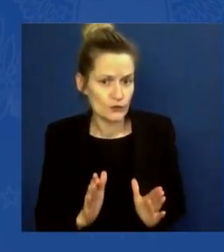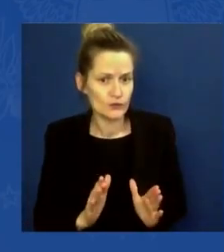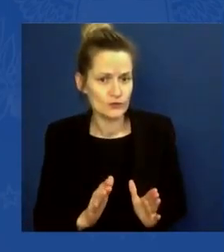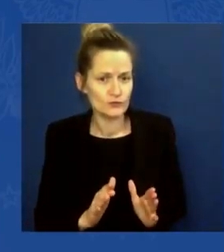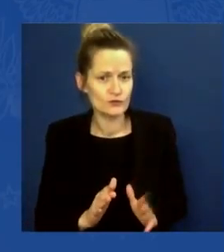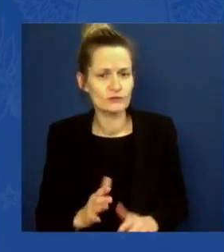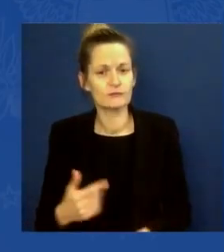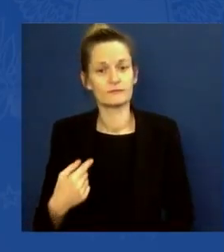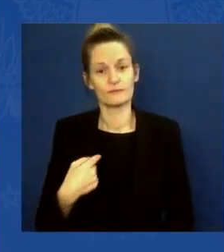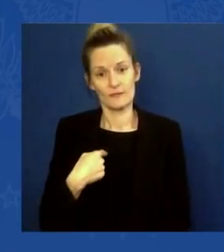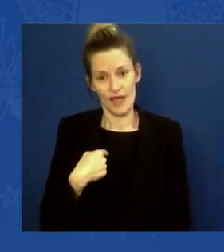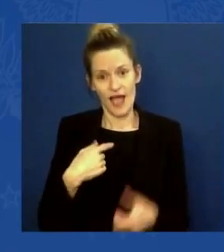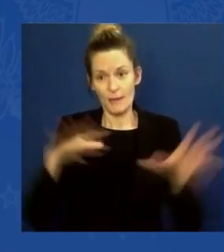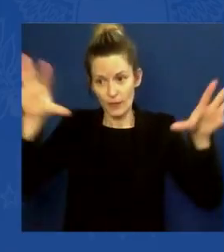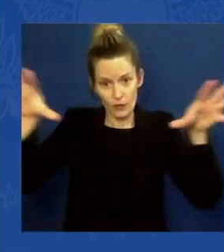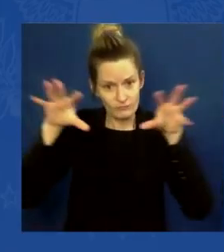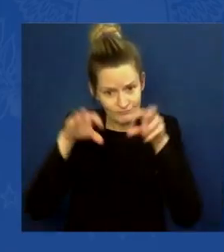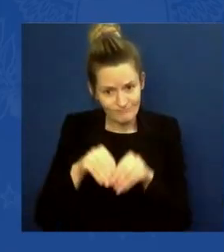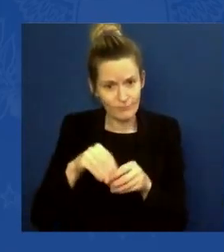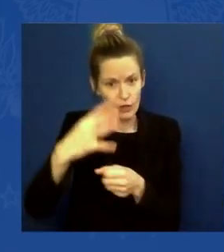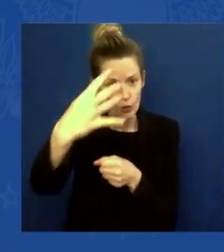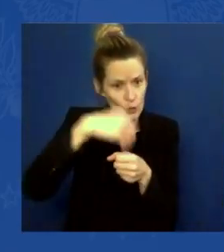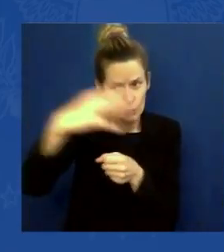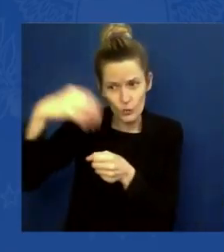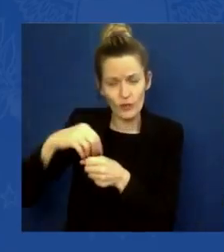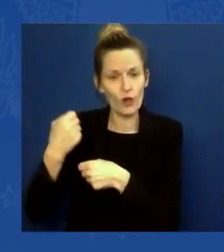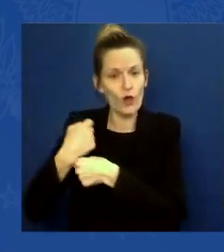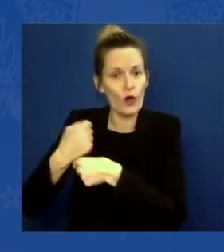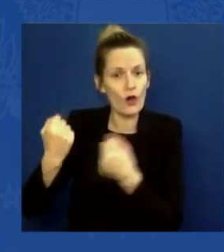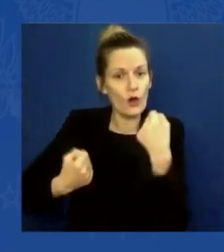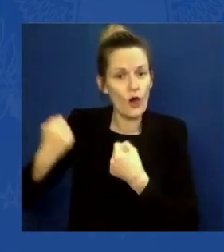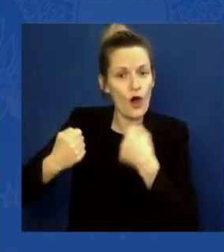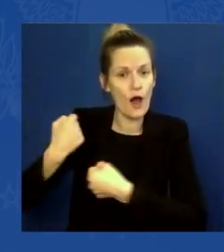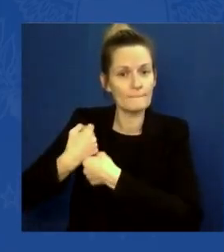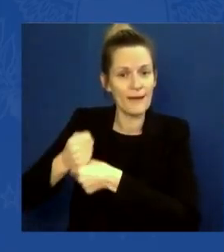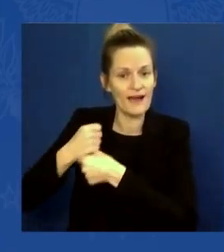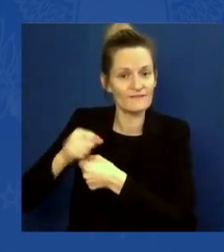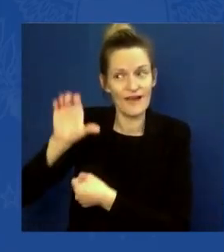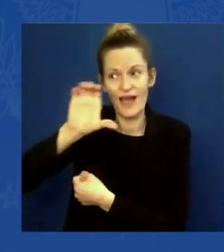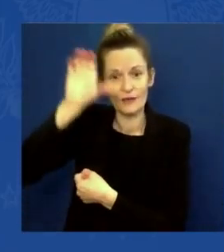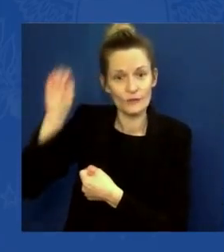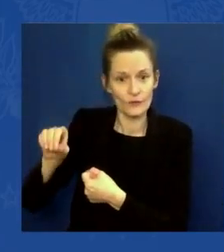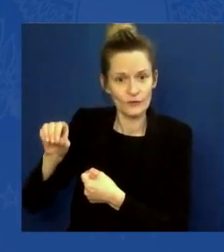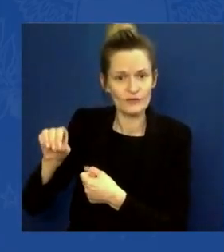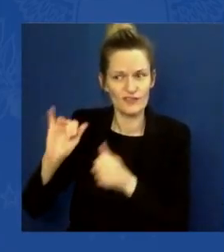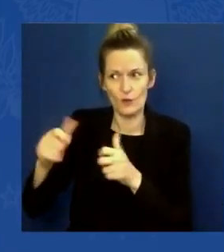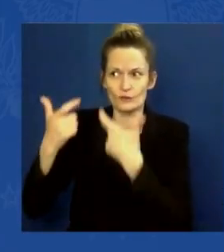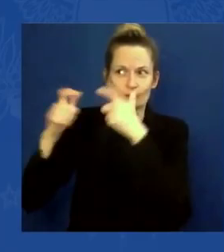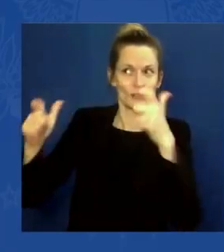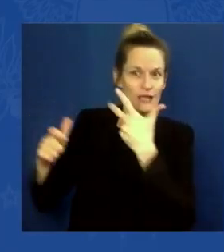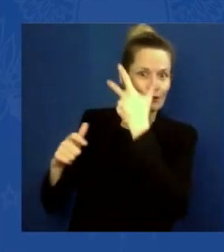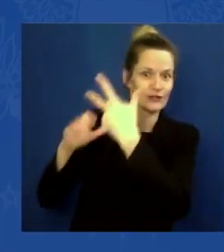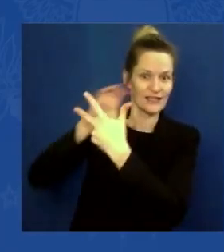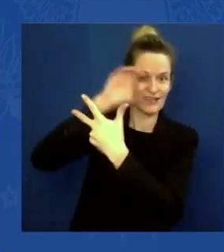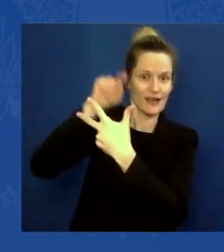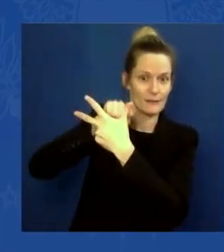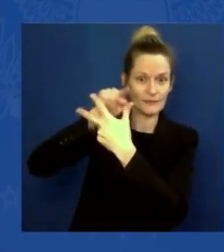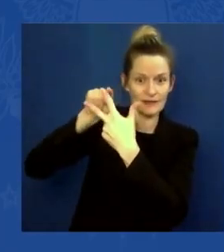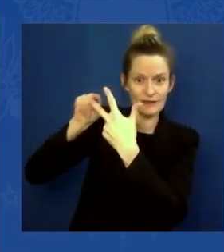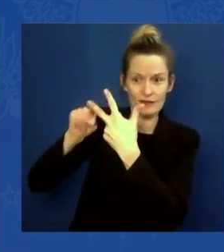UAW along so we have more electric vehicles on the road and fewer tailpipe emissions in the air. We're going to cap thousands